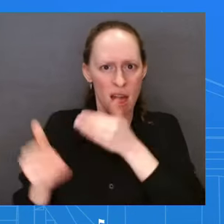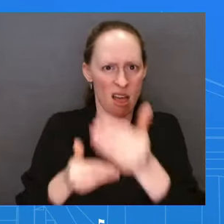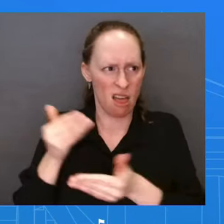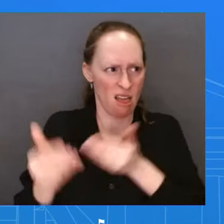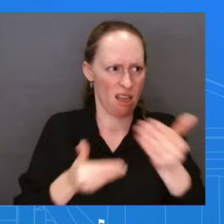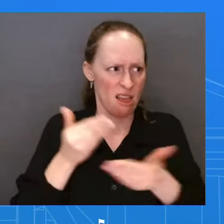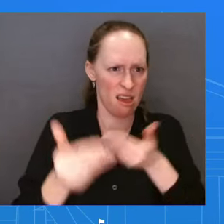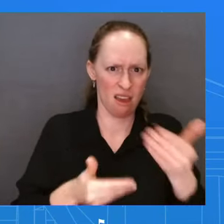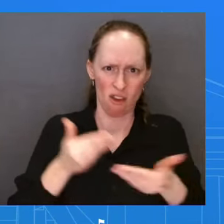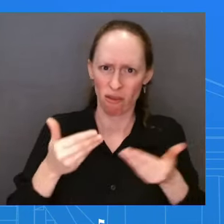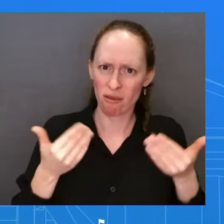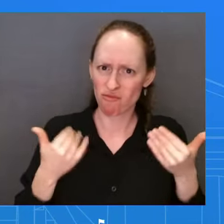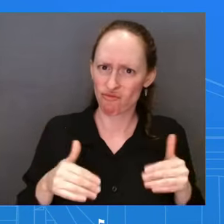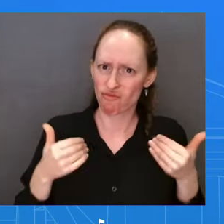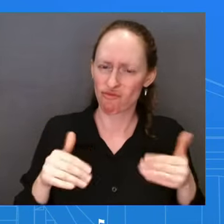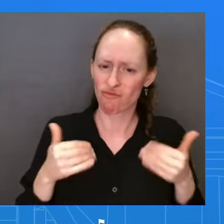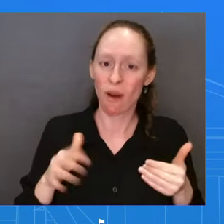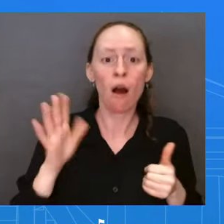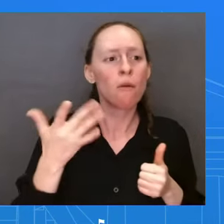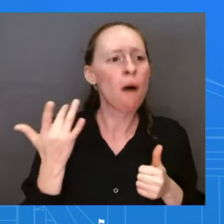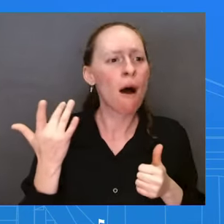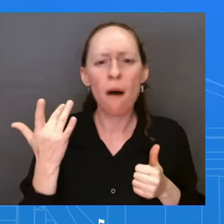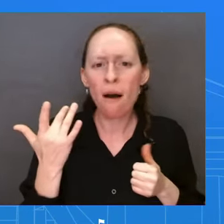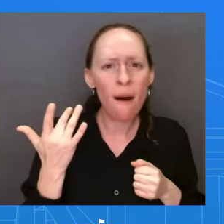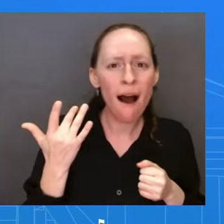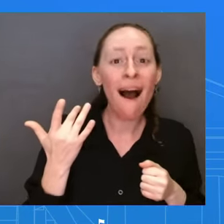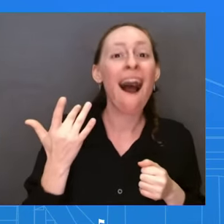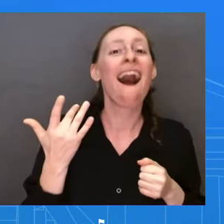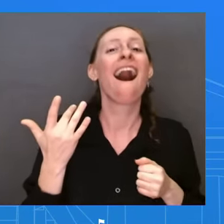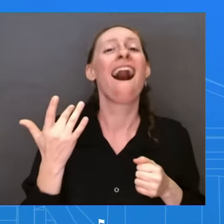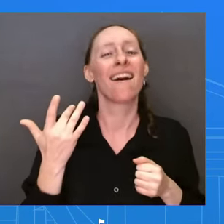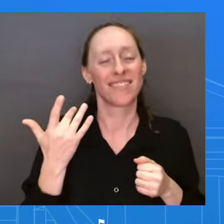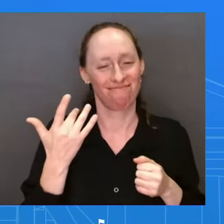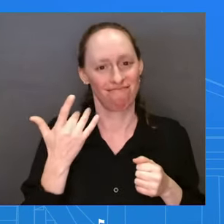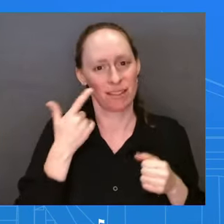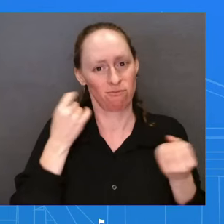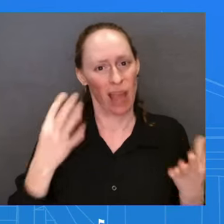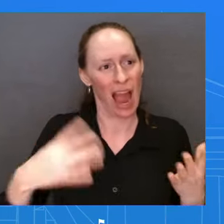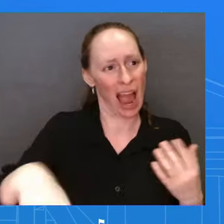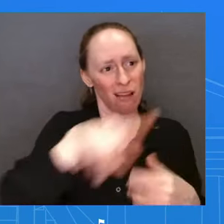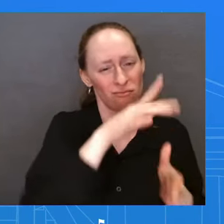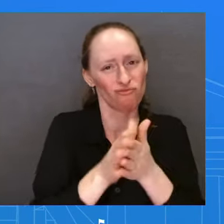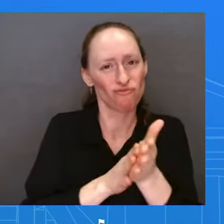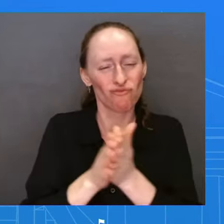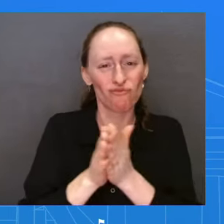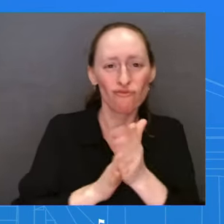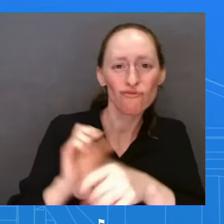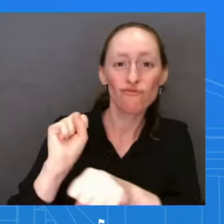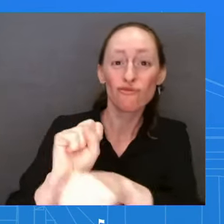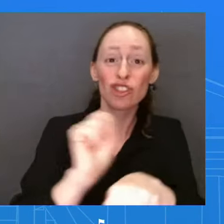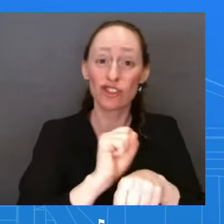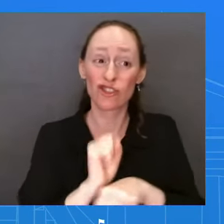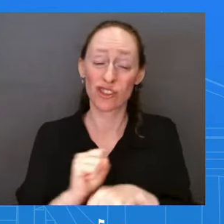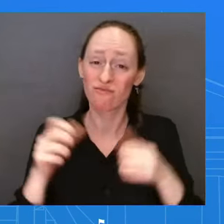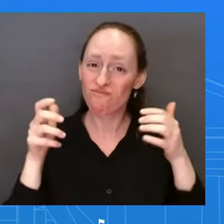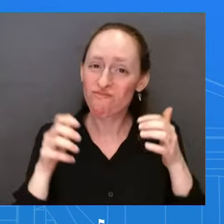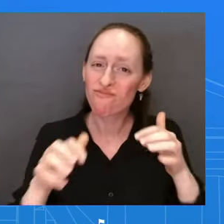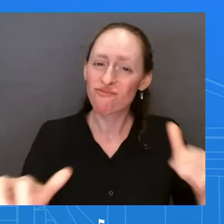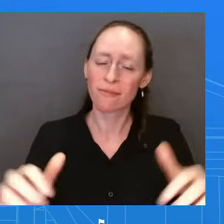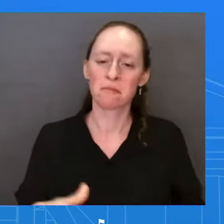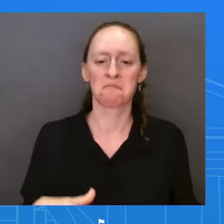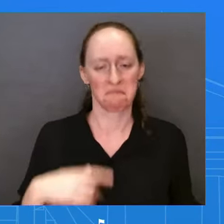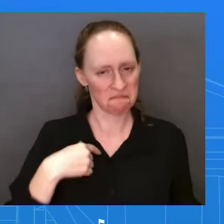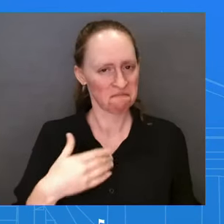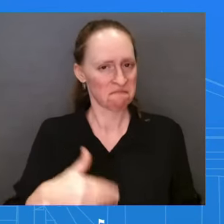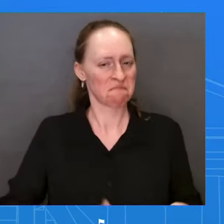-age Americans. And so there are reasons to think that we are going to continue to see resilience against a